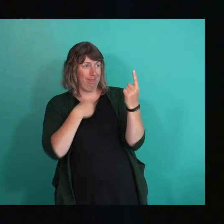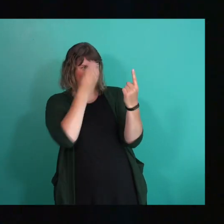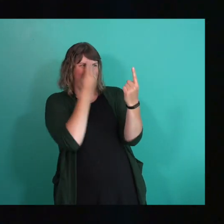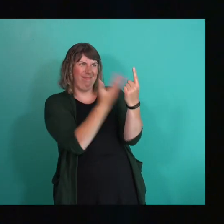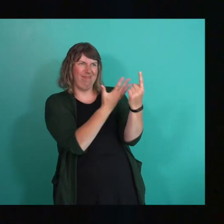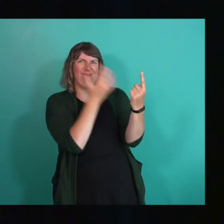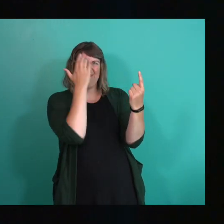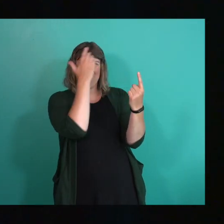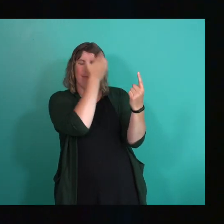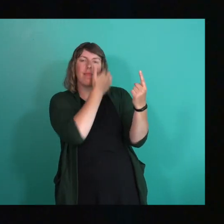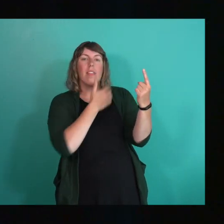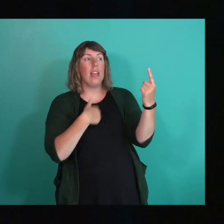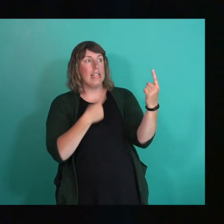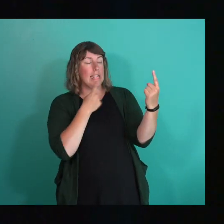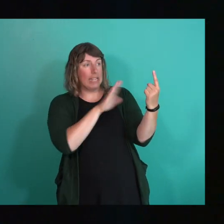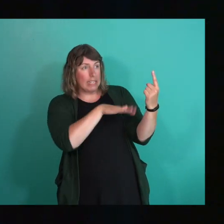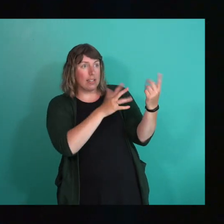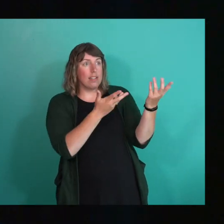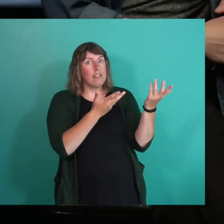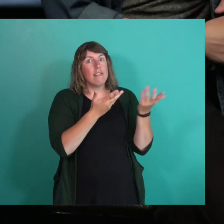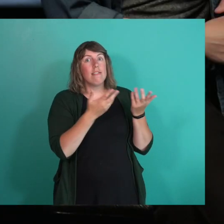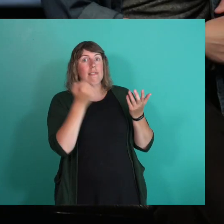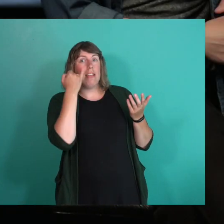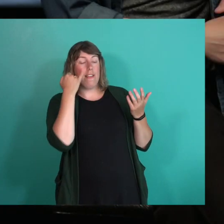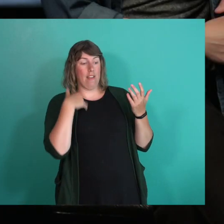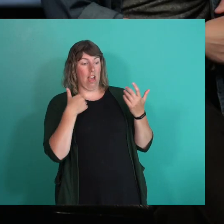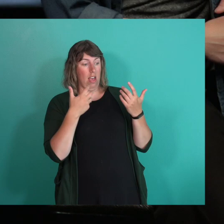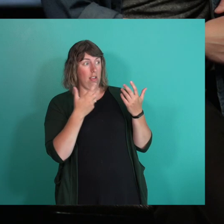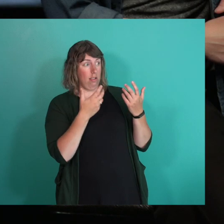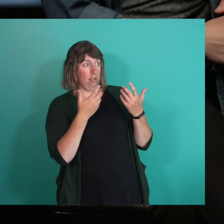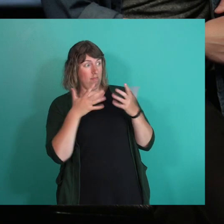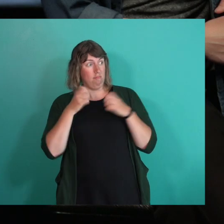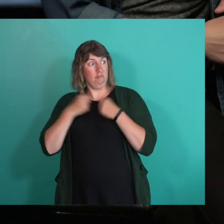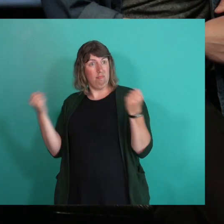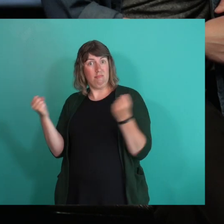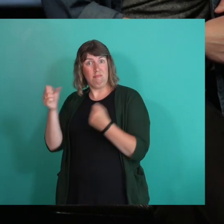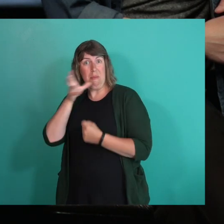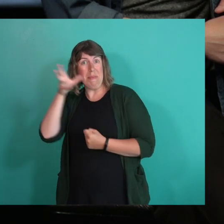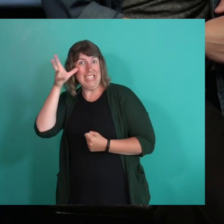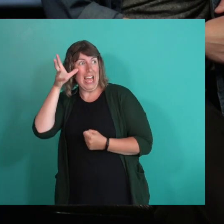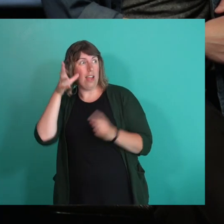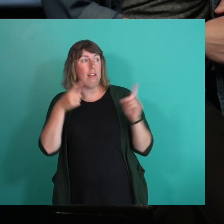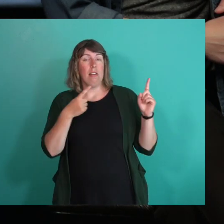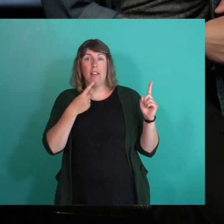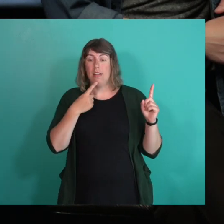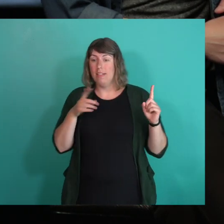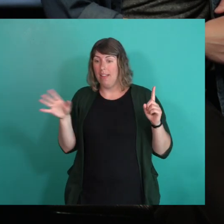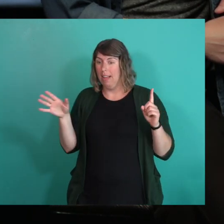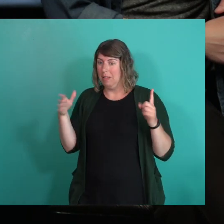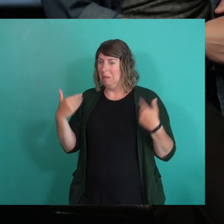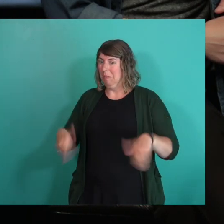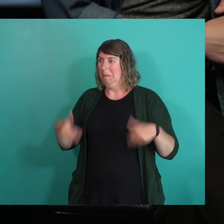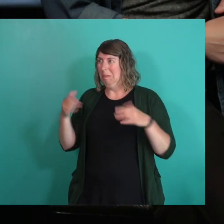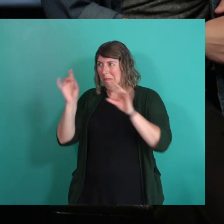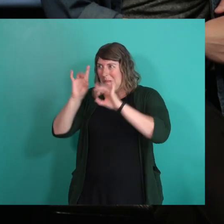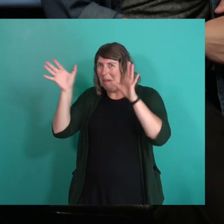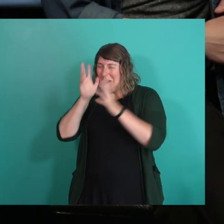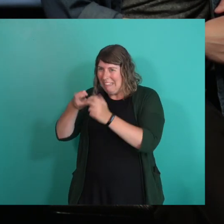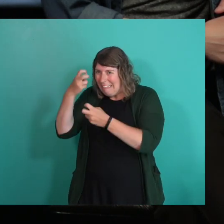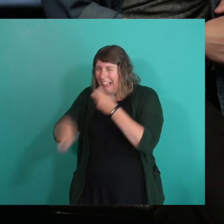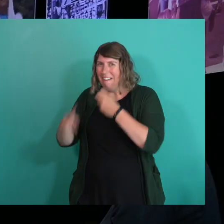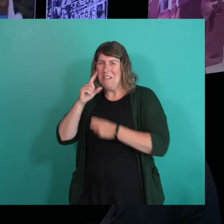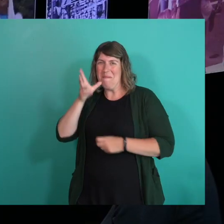I said to him, so what do you think if I come out to mom and dad? And he said, well, that'll be another nail in the old man's coffin.